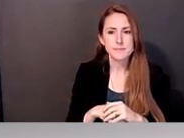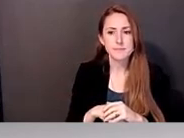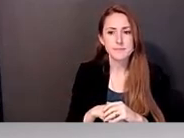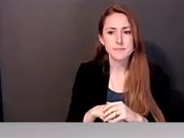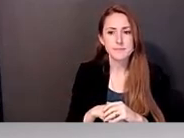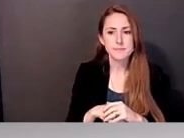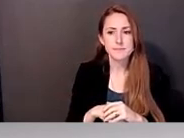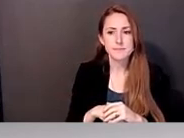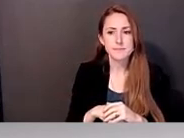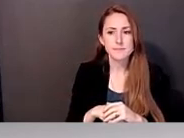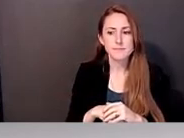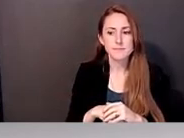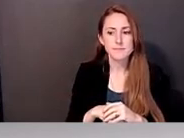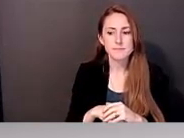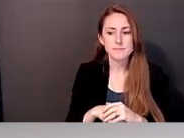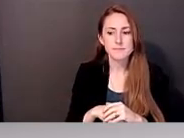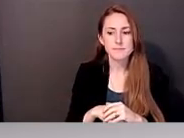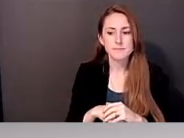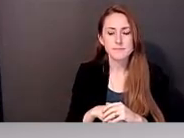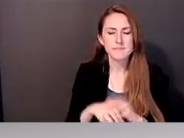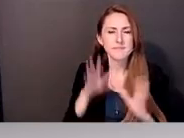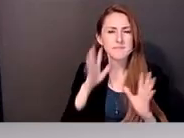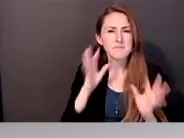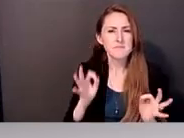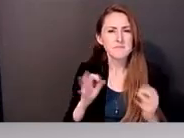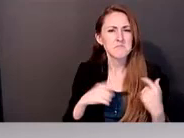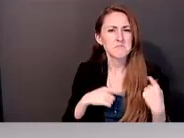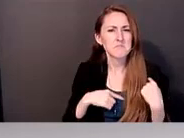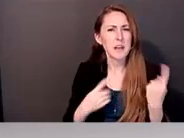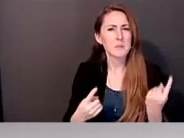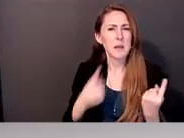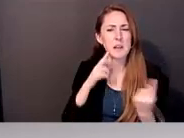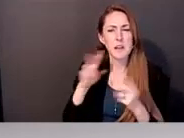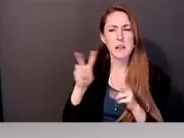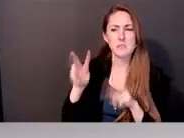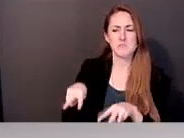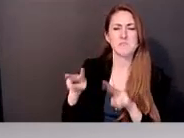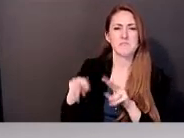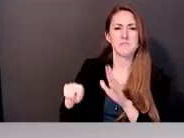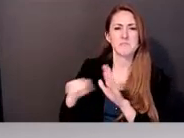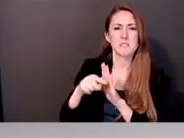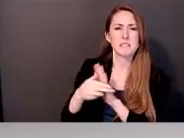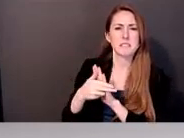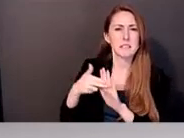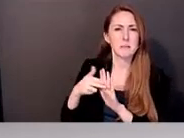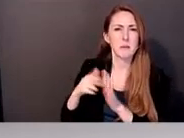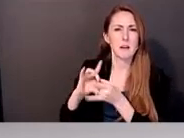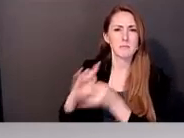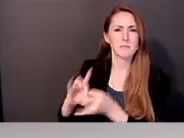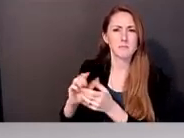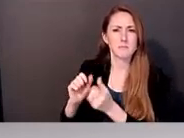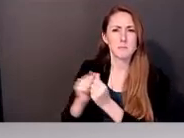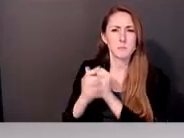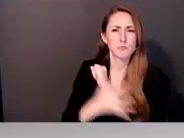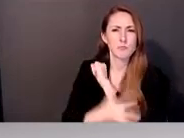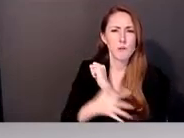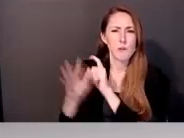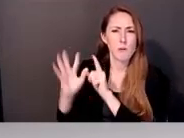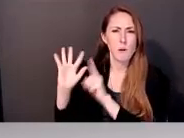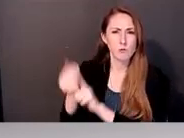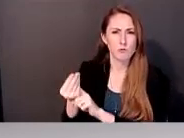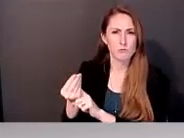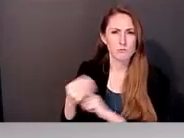stigma attached to some aspects of rural culture. Um, and I'm wondering,